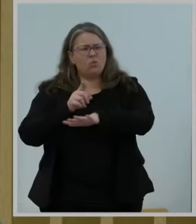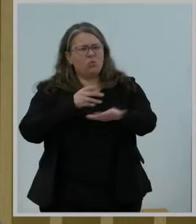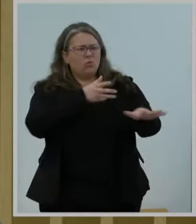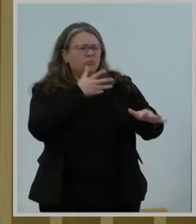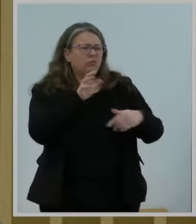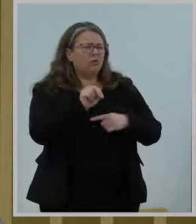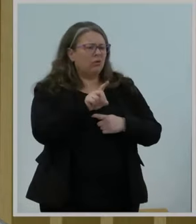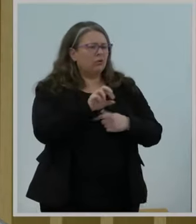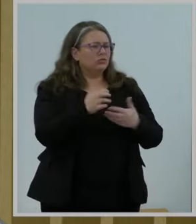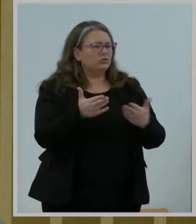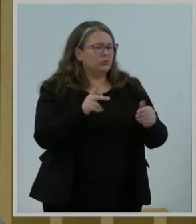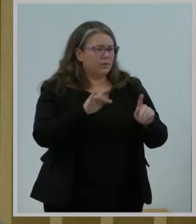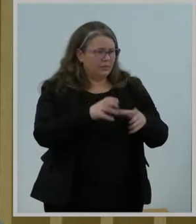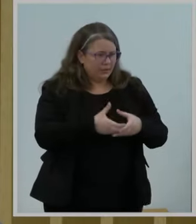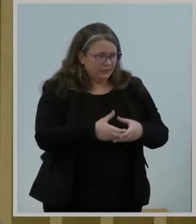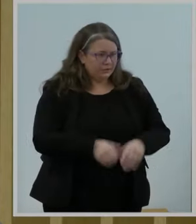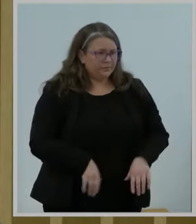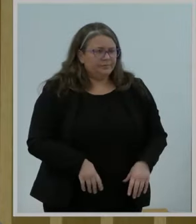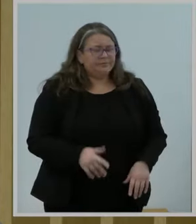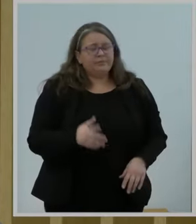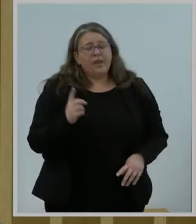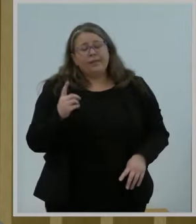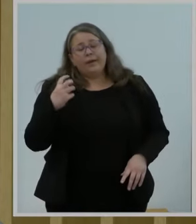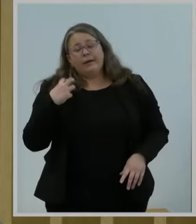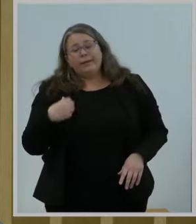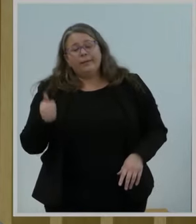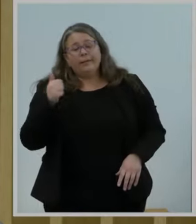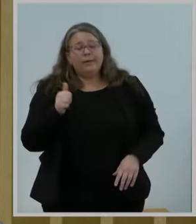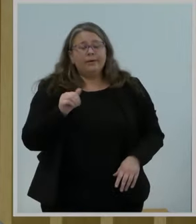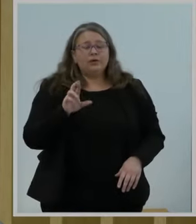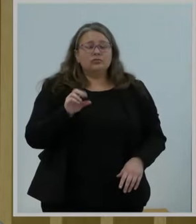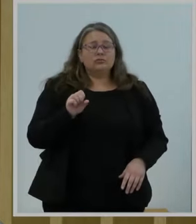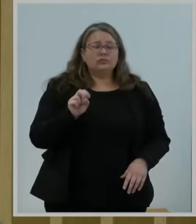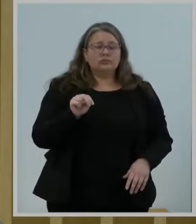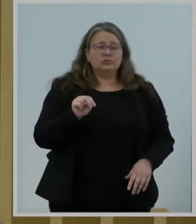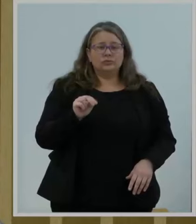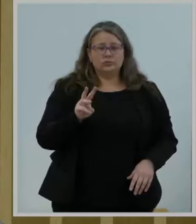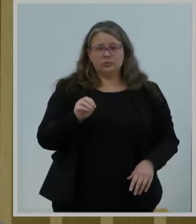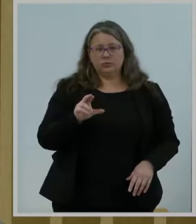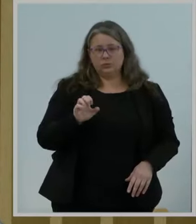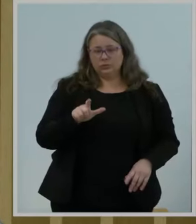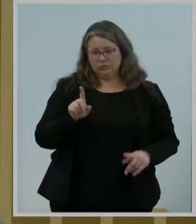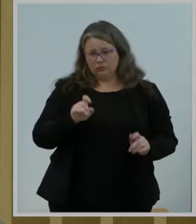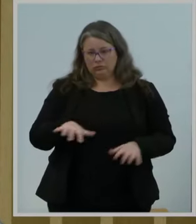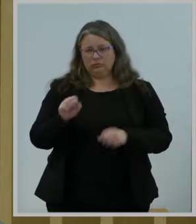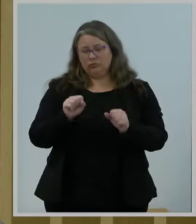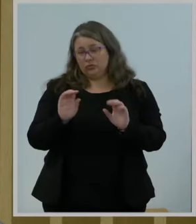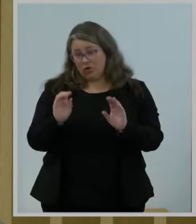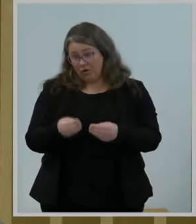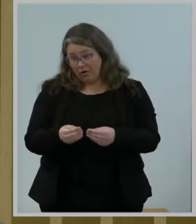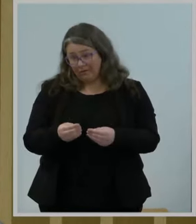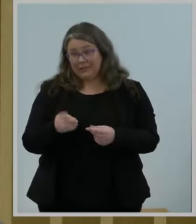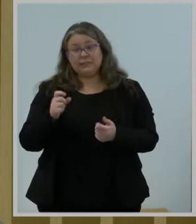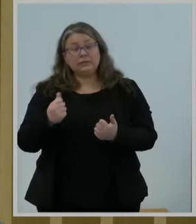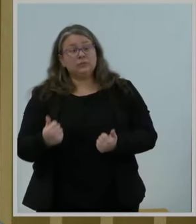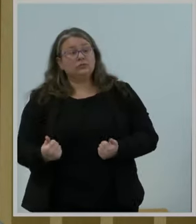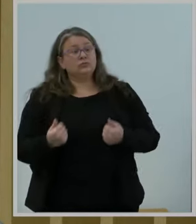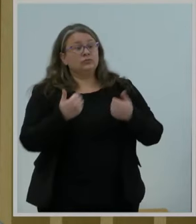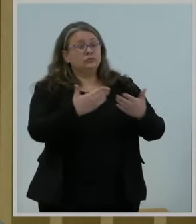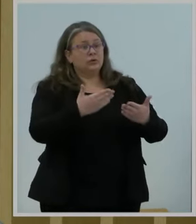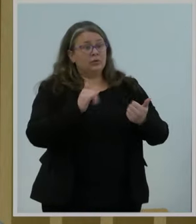the chair, then Commissioner Rosemort still in our office, and this was one point that she made clear to me is we stand this up, we have to keep this in mind and look for opportunities.